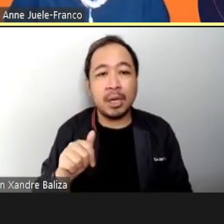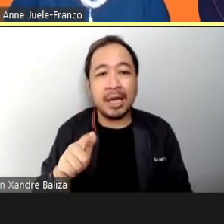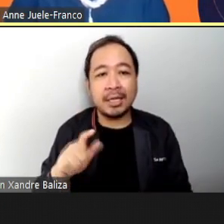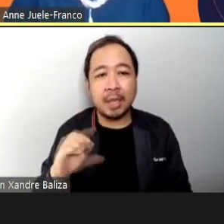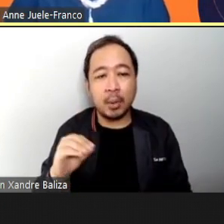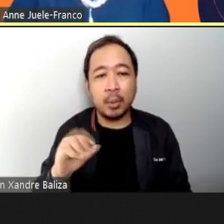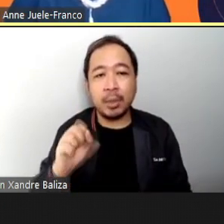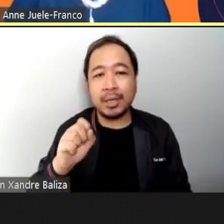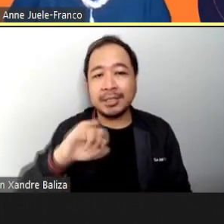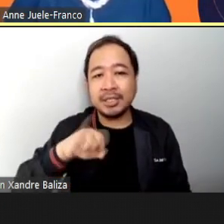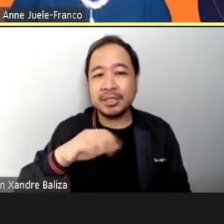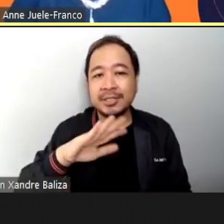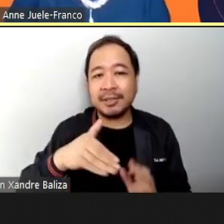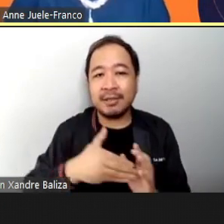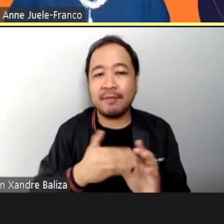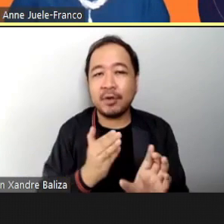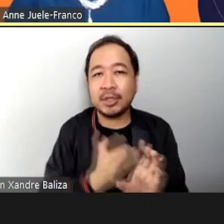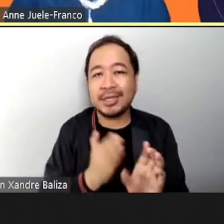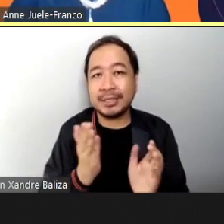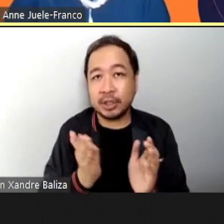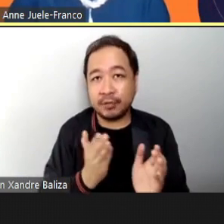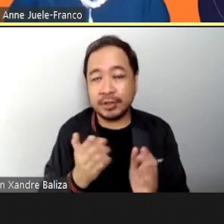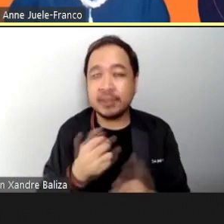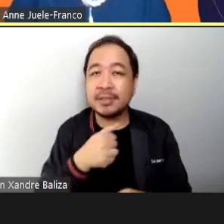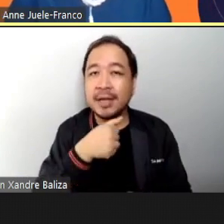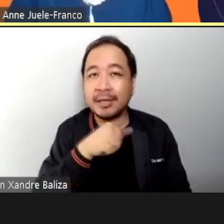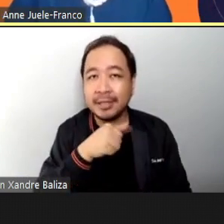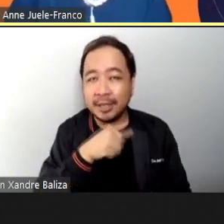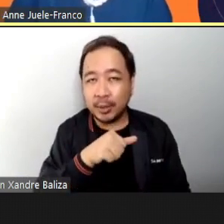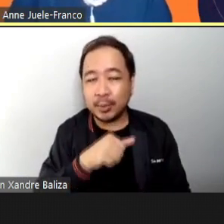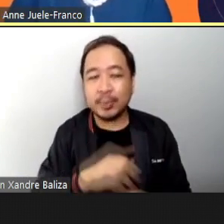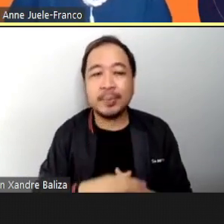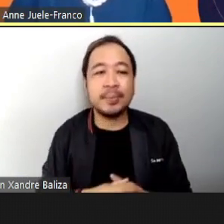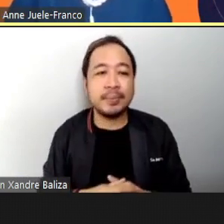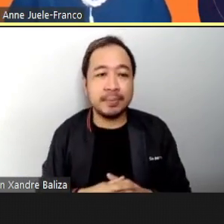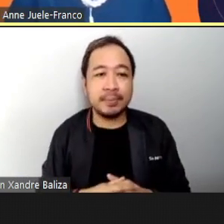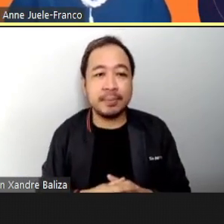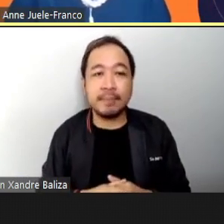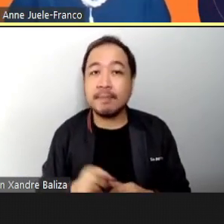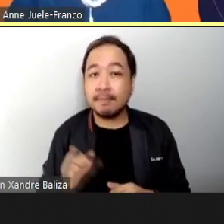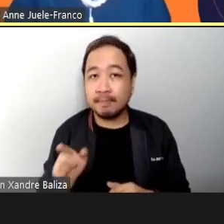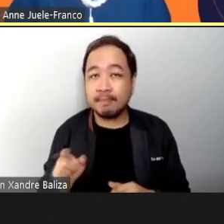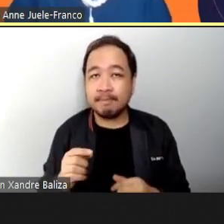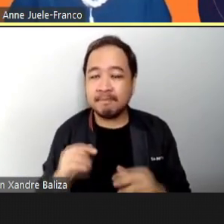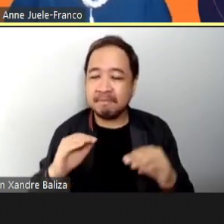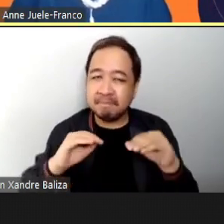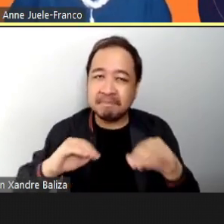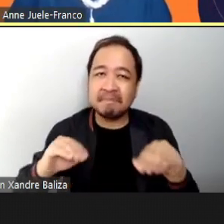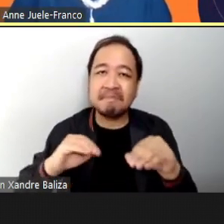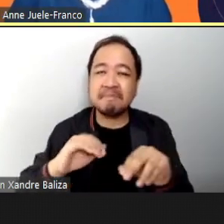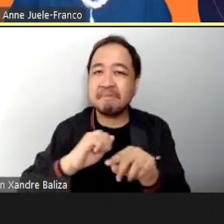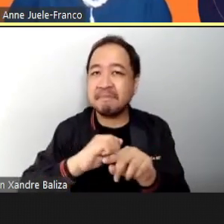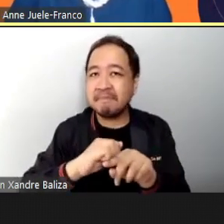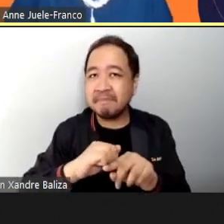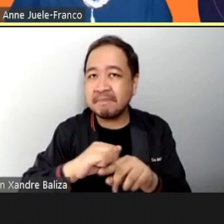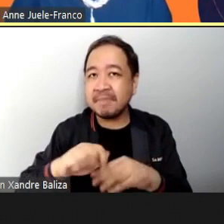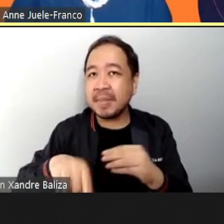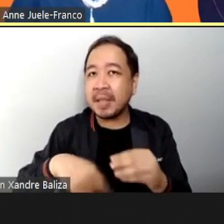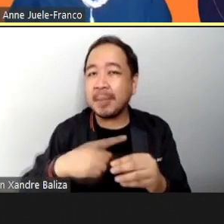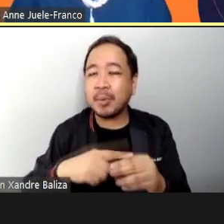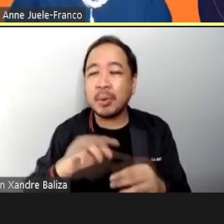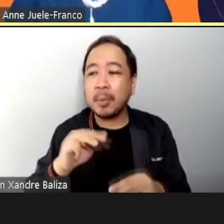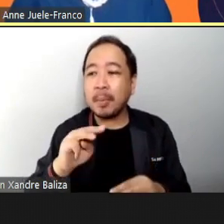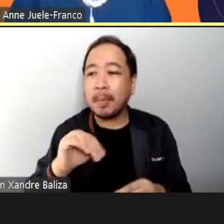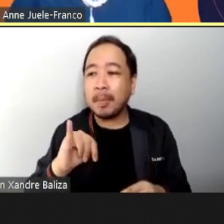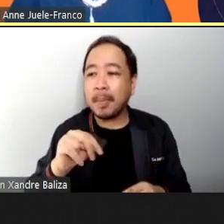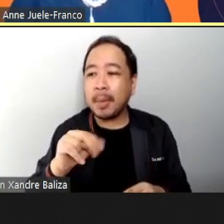Services At Ateneo de Manila University She has conducted various trainings on mindfulness Cognitive